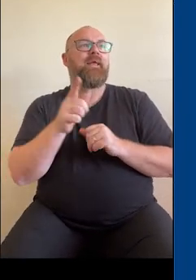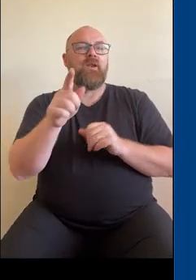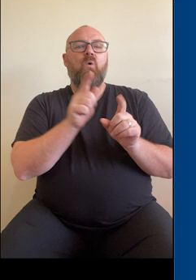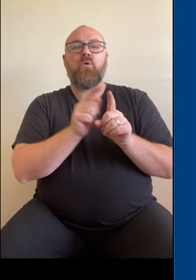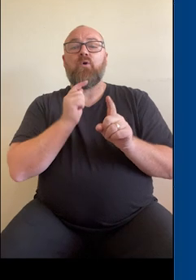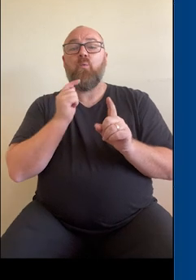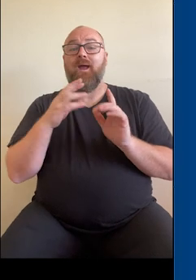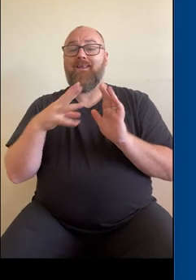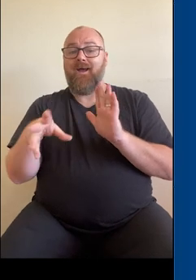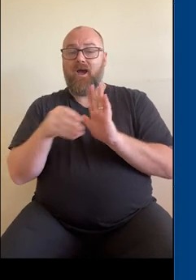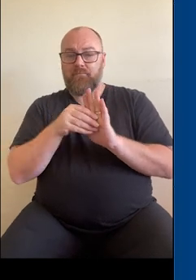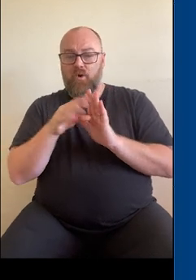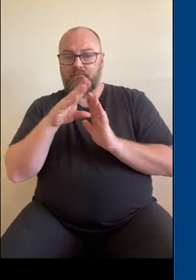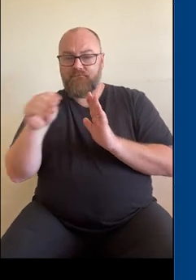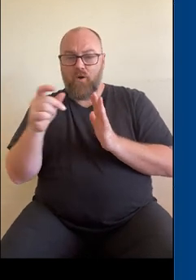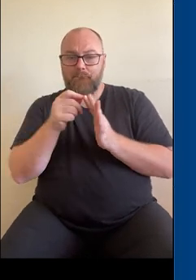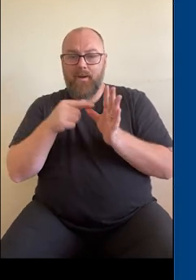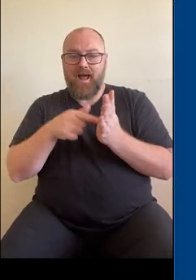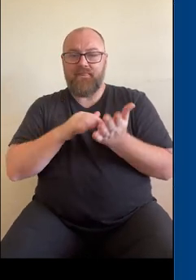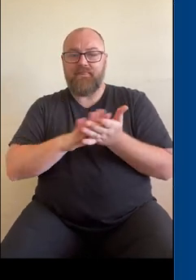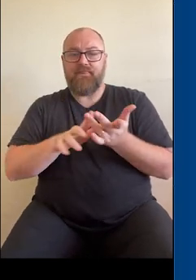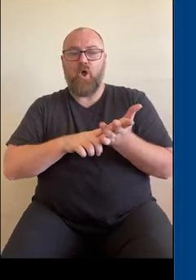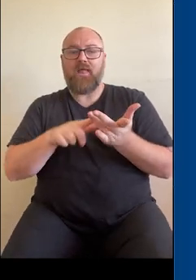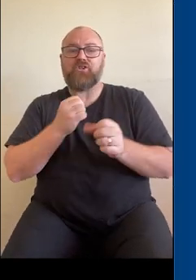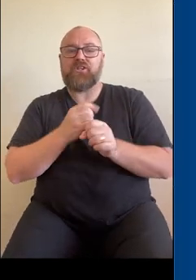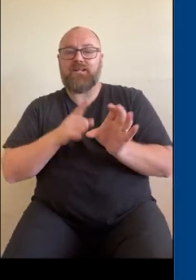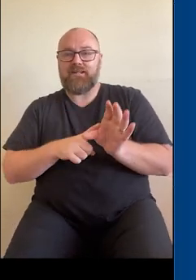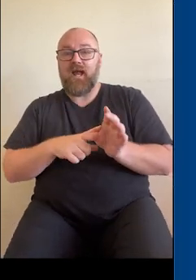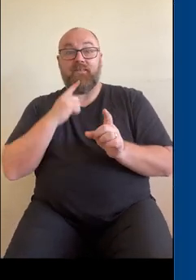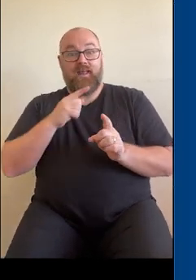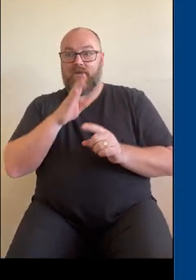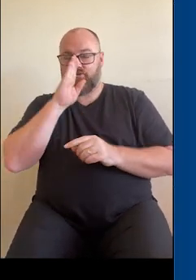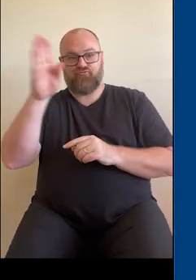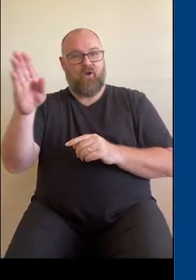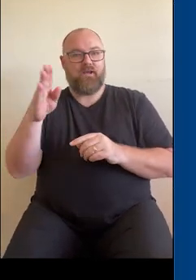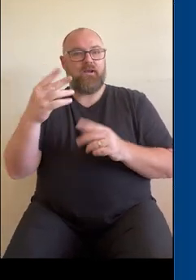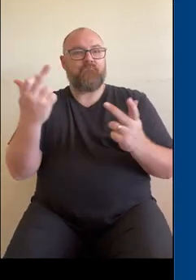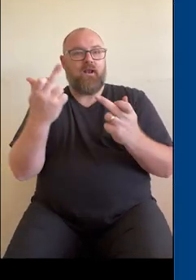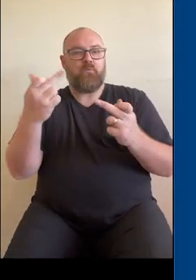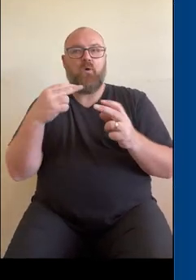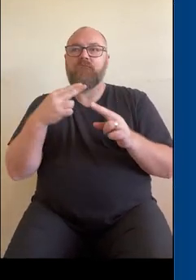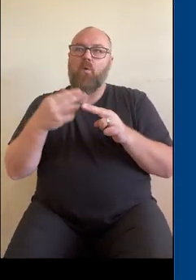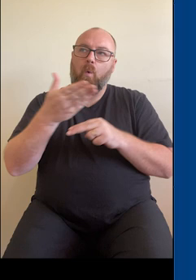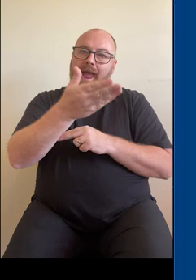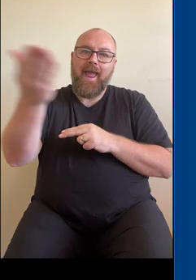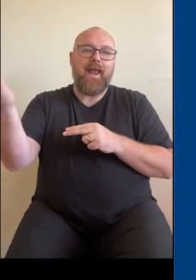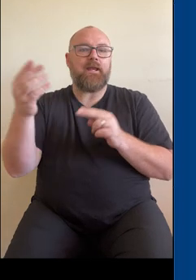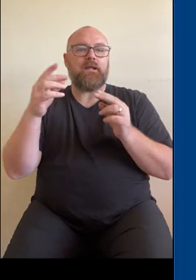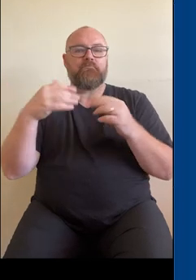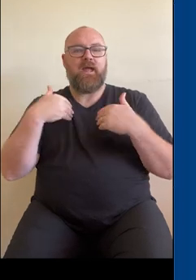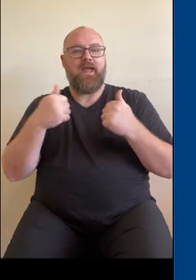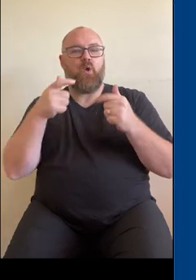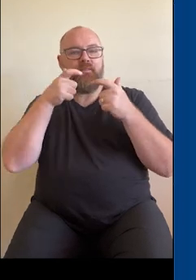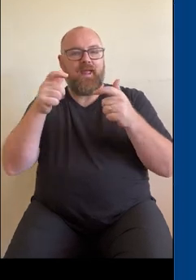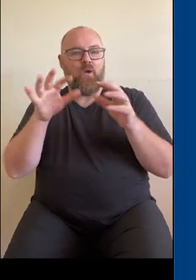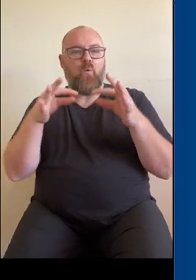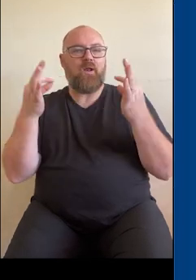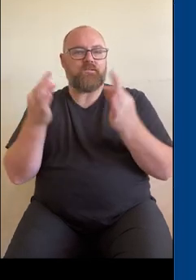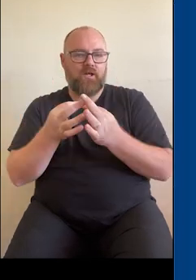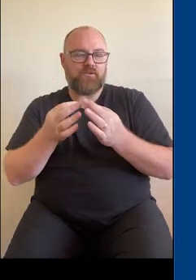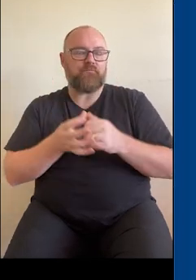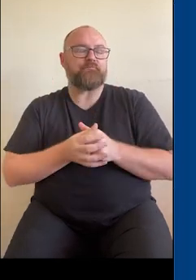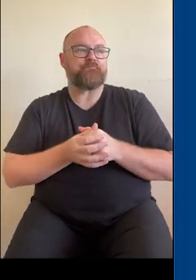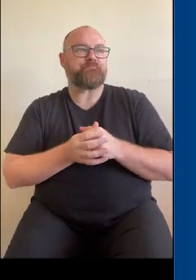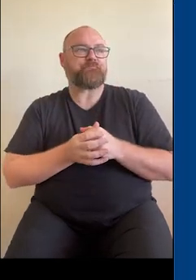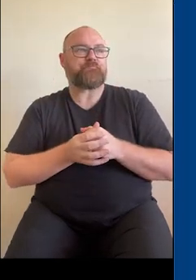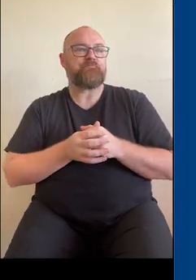uploaded by the pathology lab, they're immediately visible to any healthcare providers who have the reason to look at your my health record.